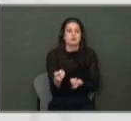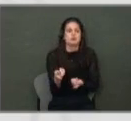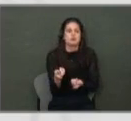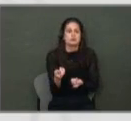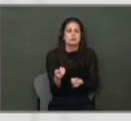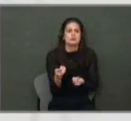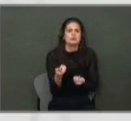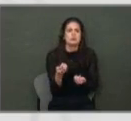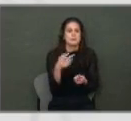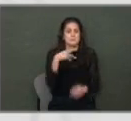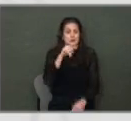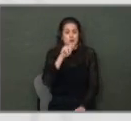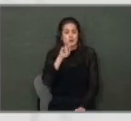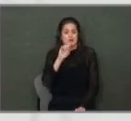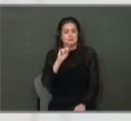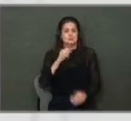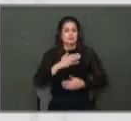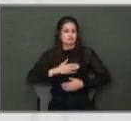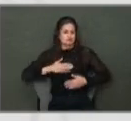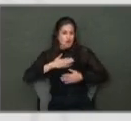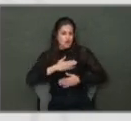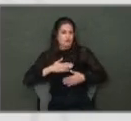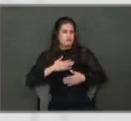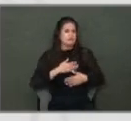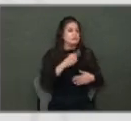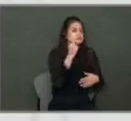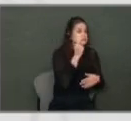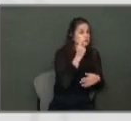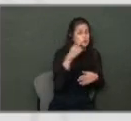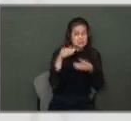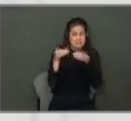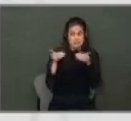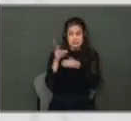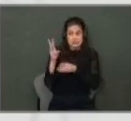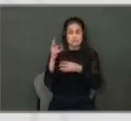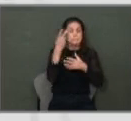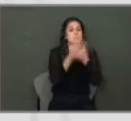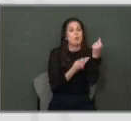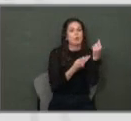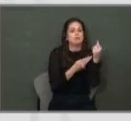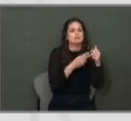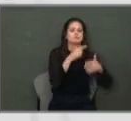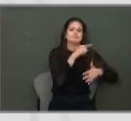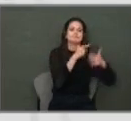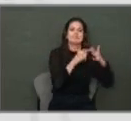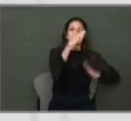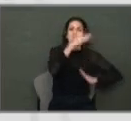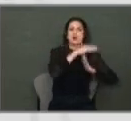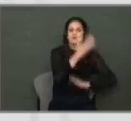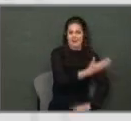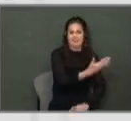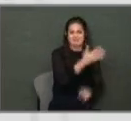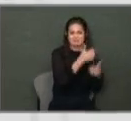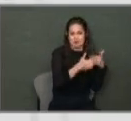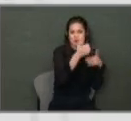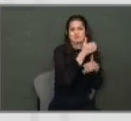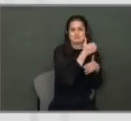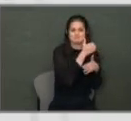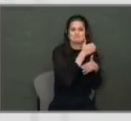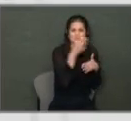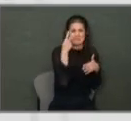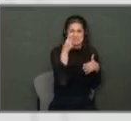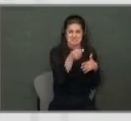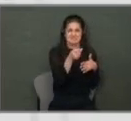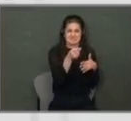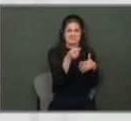ranked parks and recreation, both citywide and here in District 6, as a top five priority. And you'll see on the slide